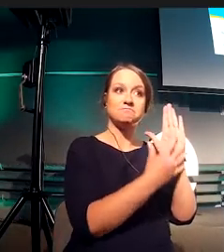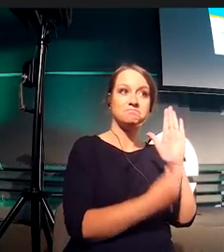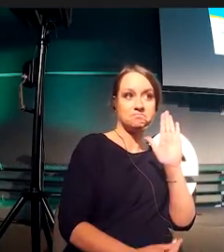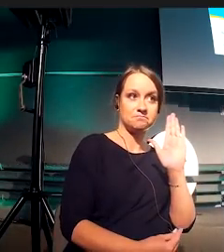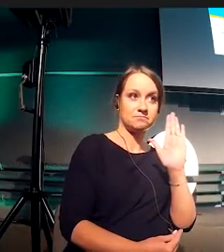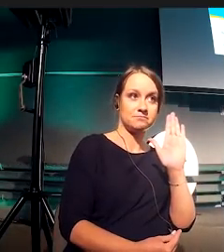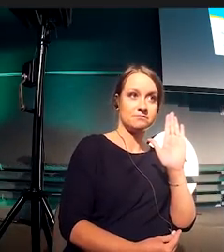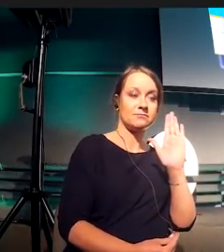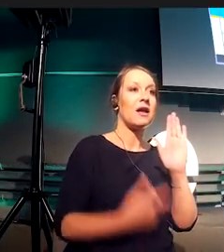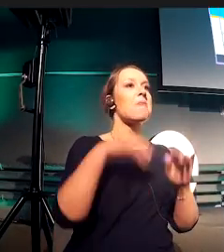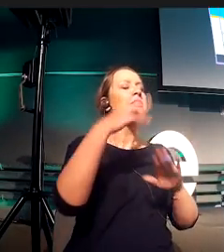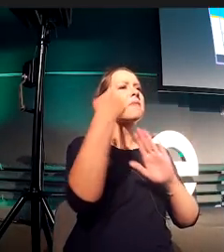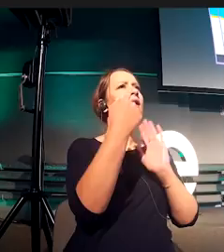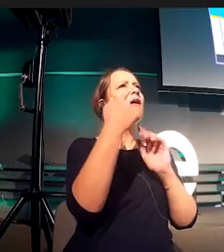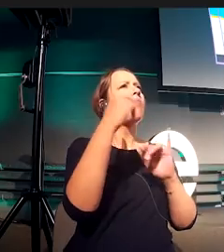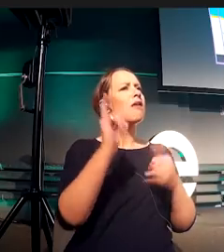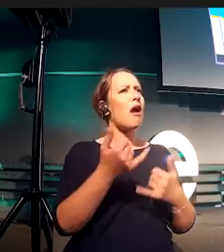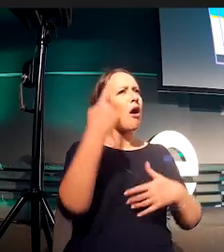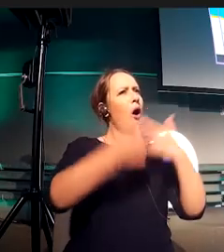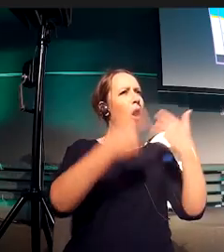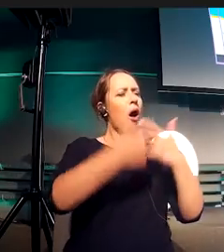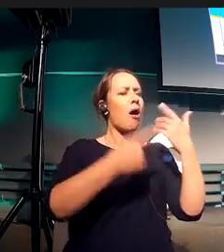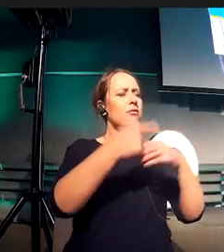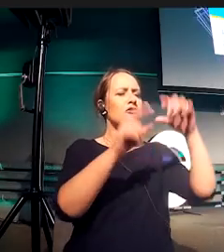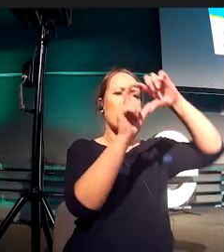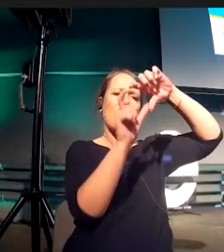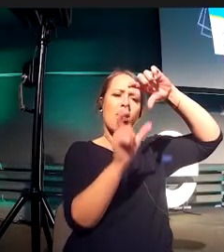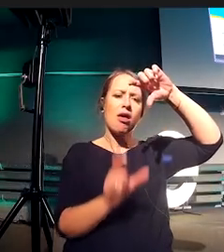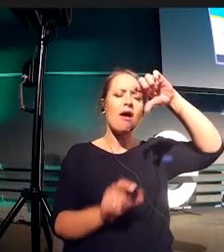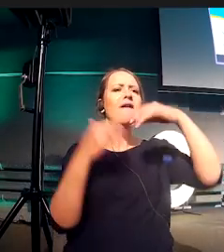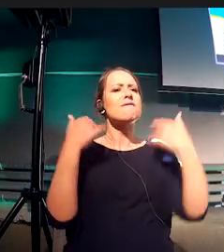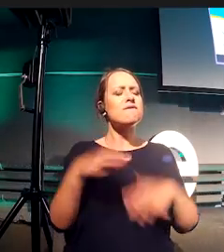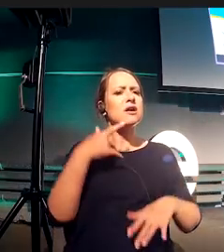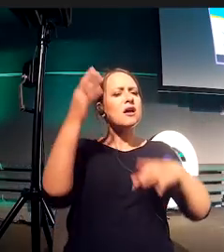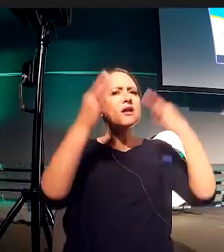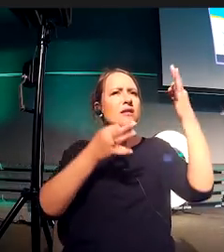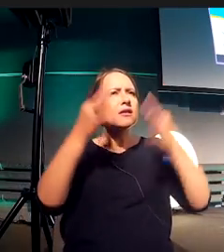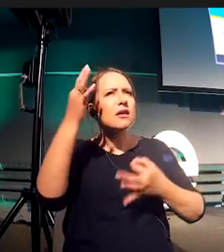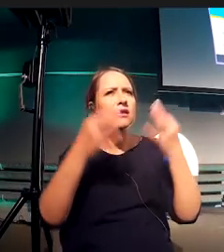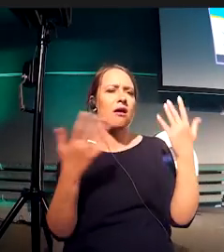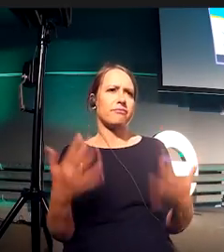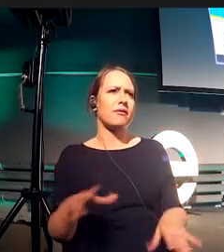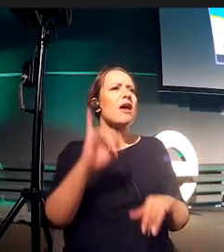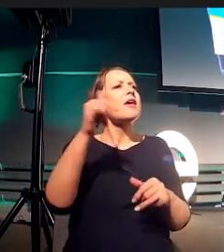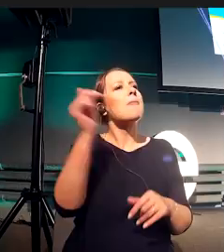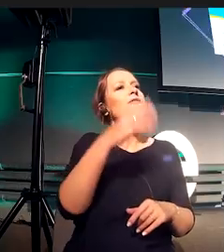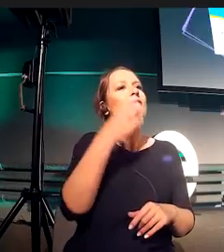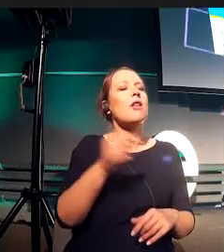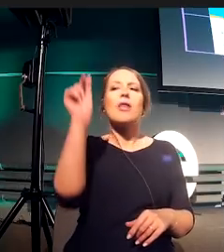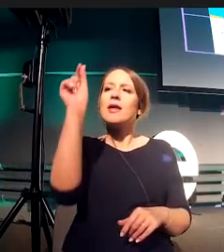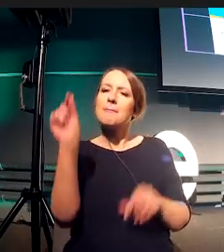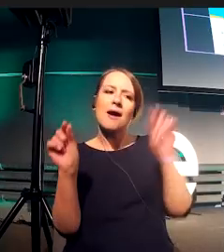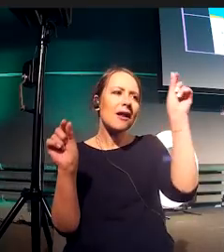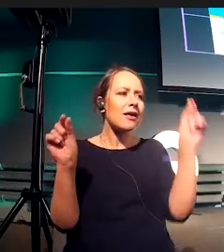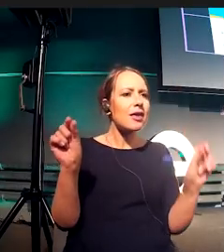as the tool helps us to understand. And margins, the different size of the phone, where it's going to be on the right, where it's going to be on